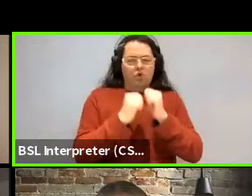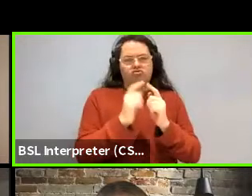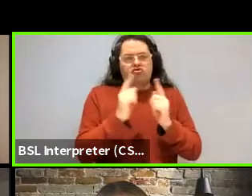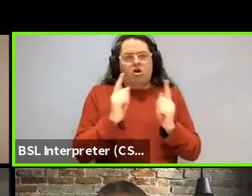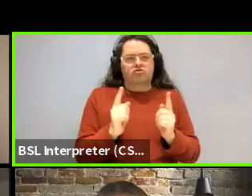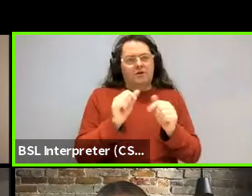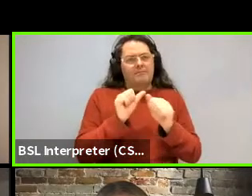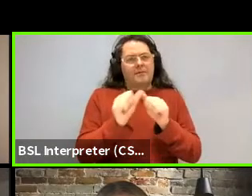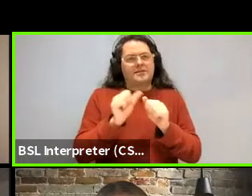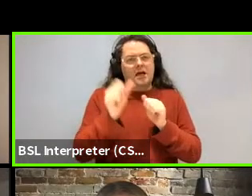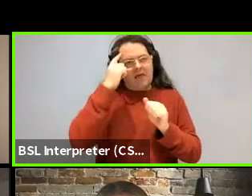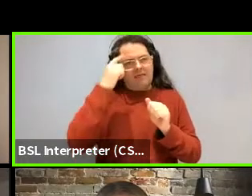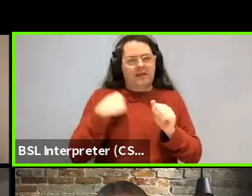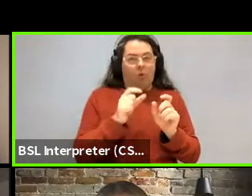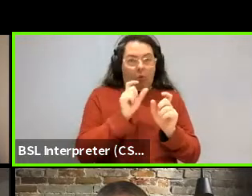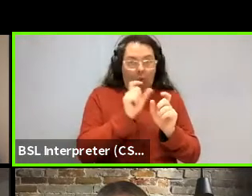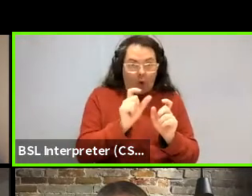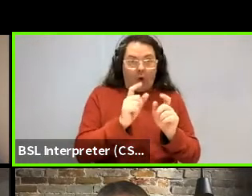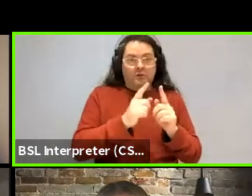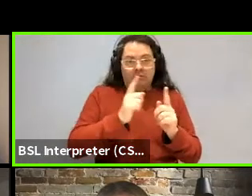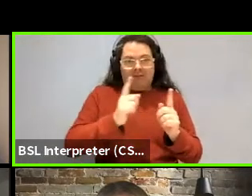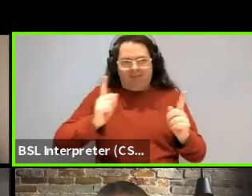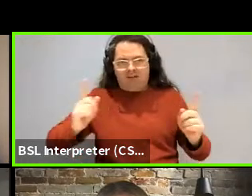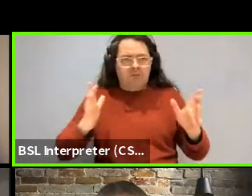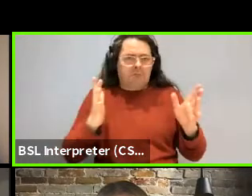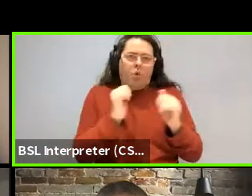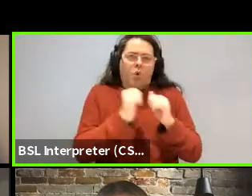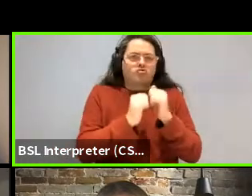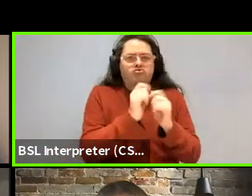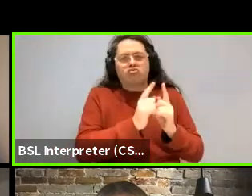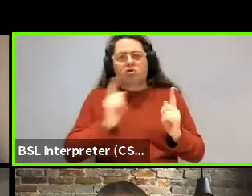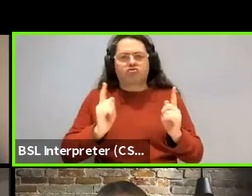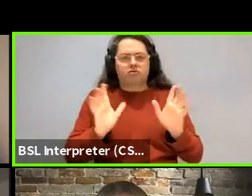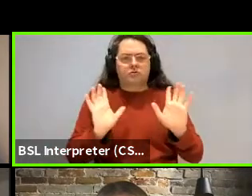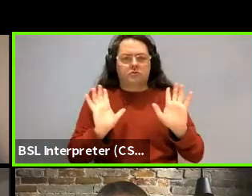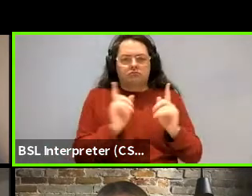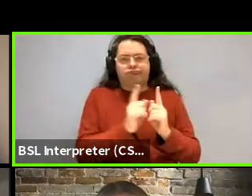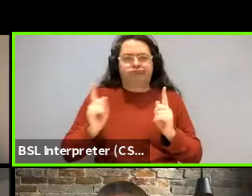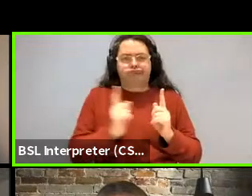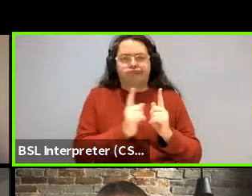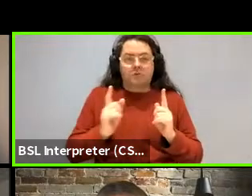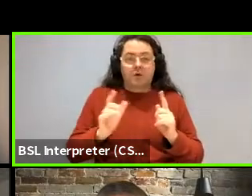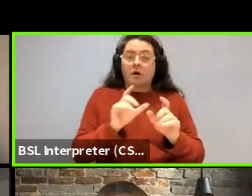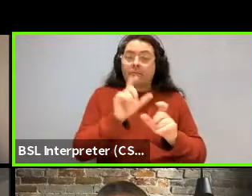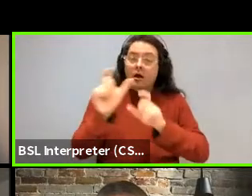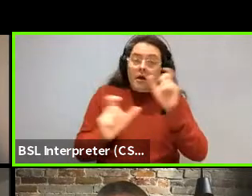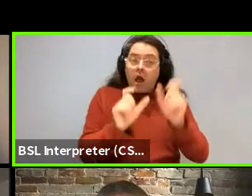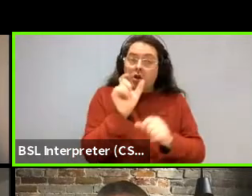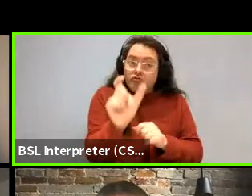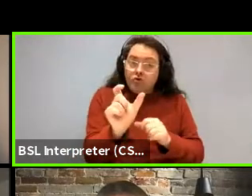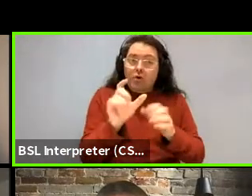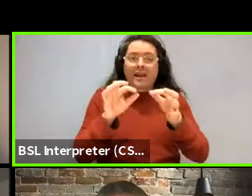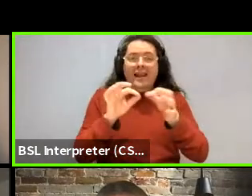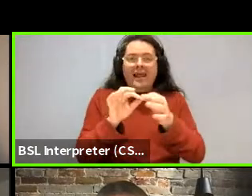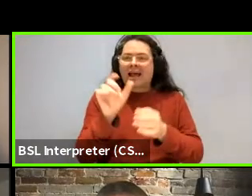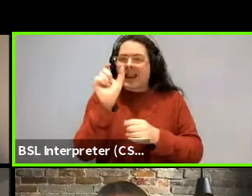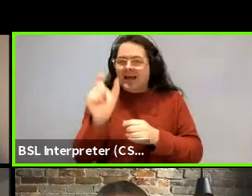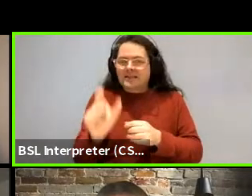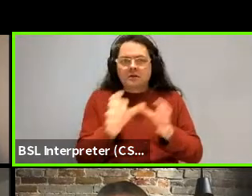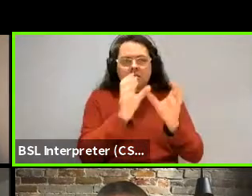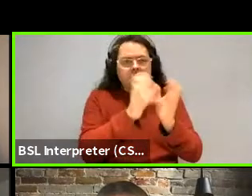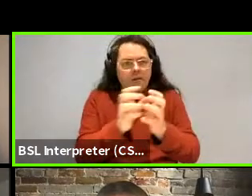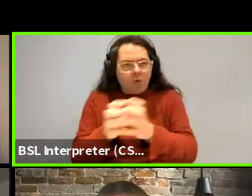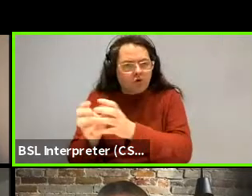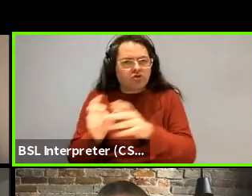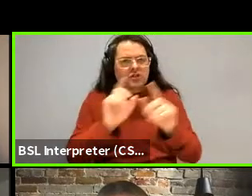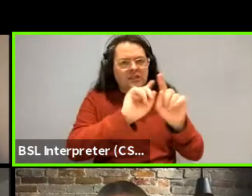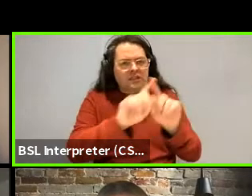go. I completely agree. Yeah. And, and, you know, this colored term, course, it's based on kind of lexical typology and people don't think so